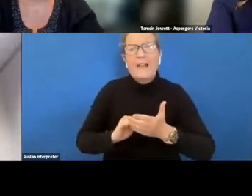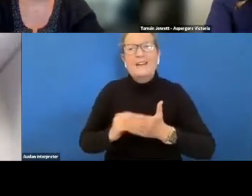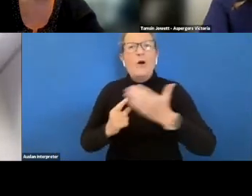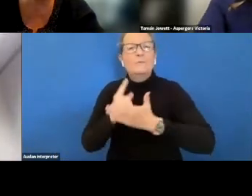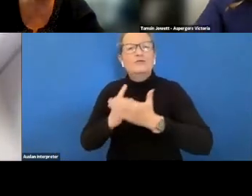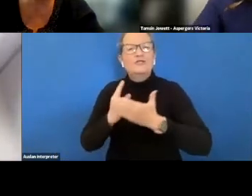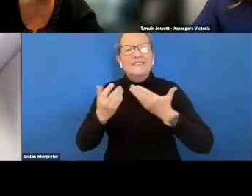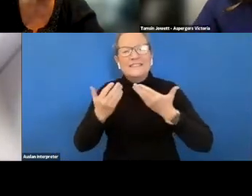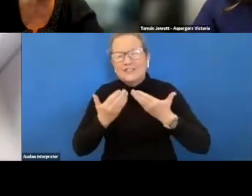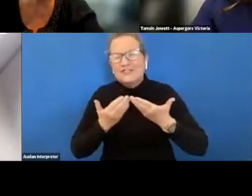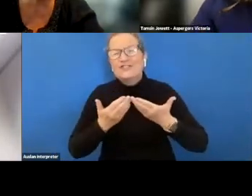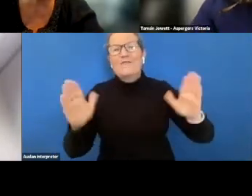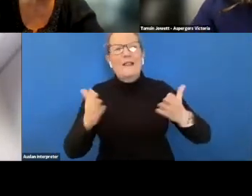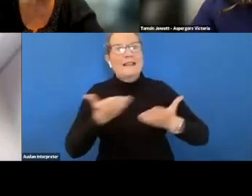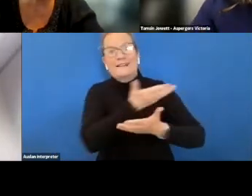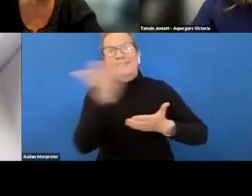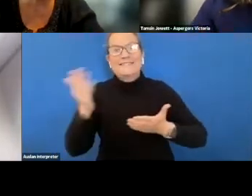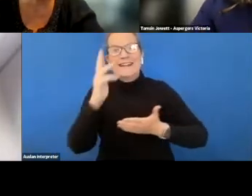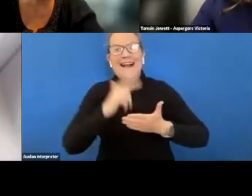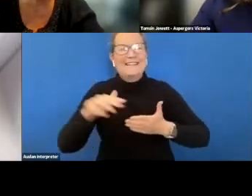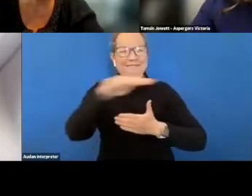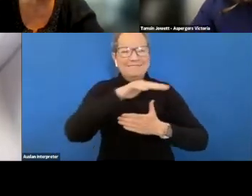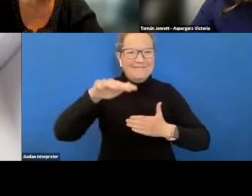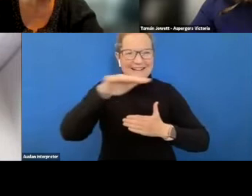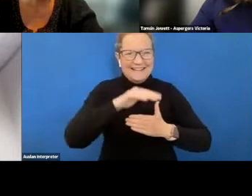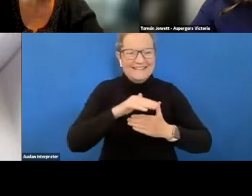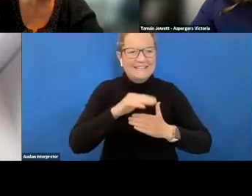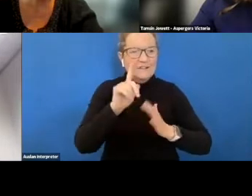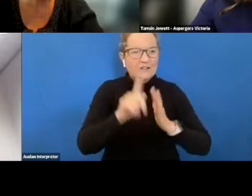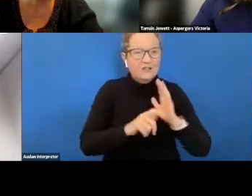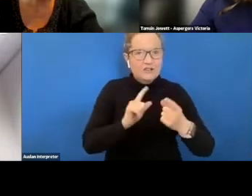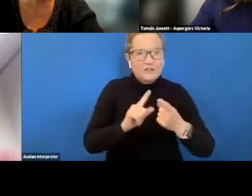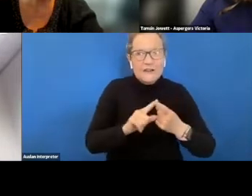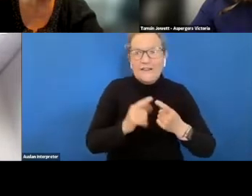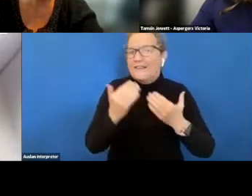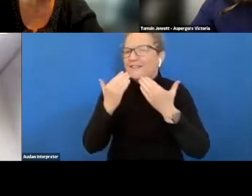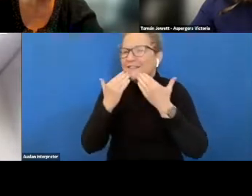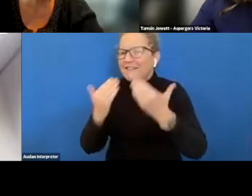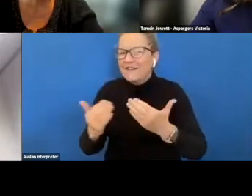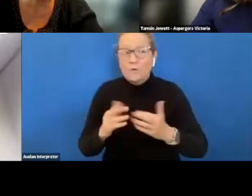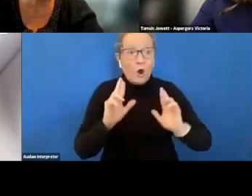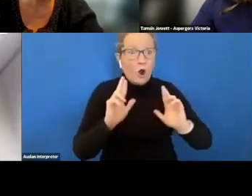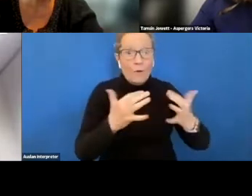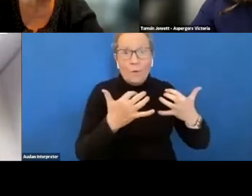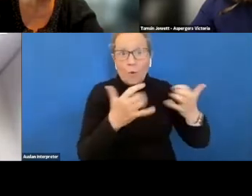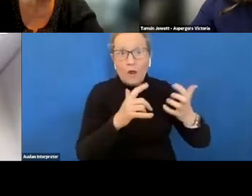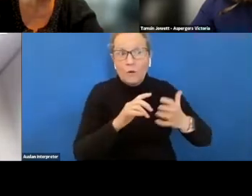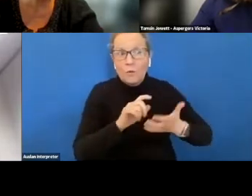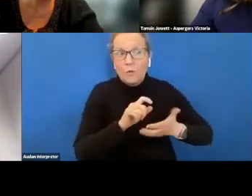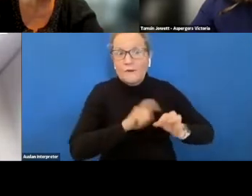thank you sue i hope you're all jotting your comments down on questions in the audience if you have them for after two